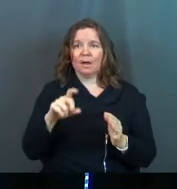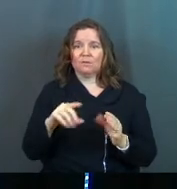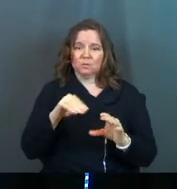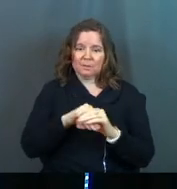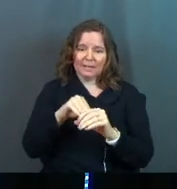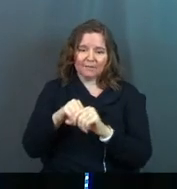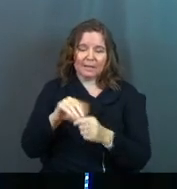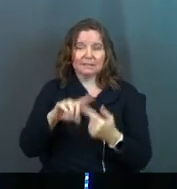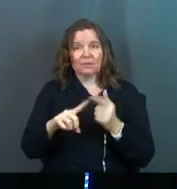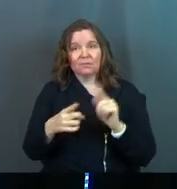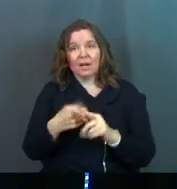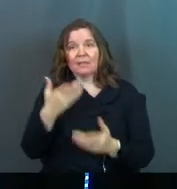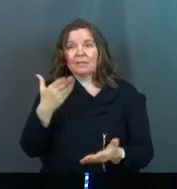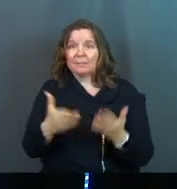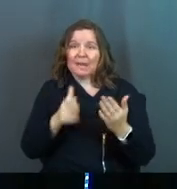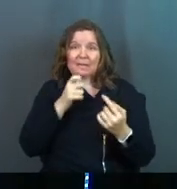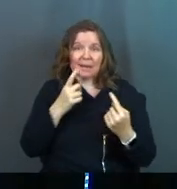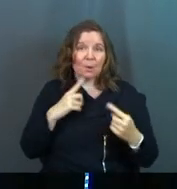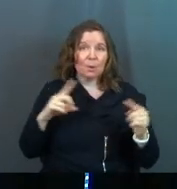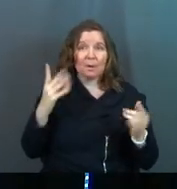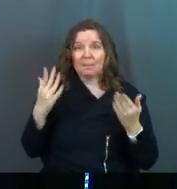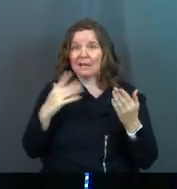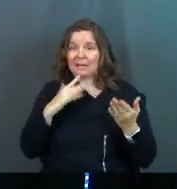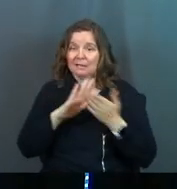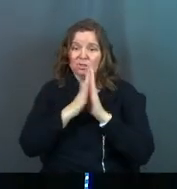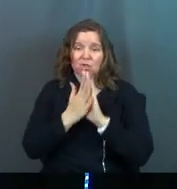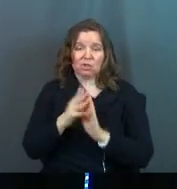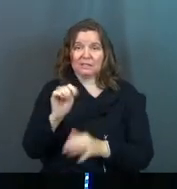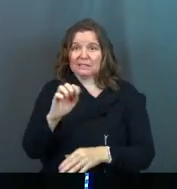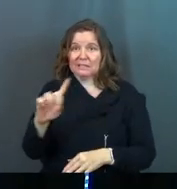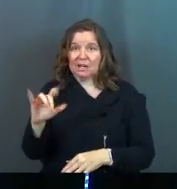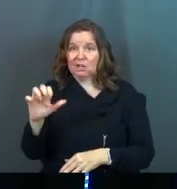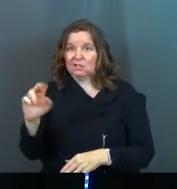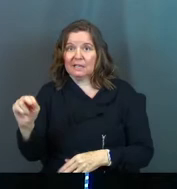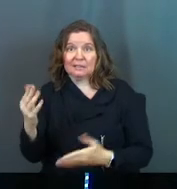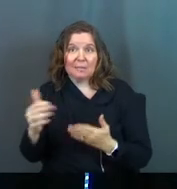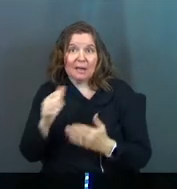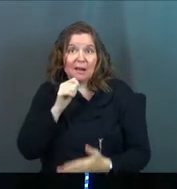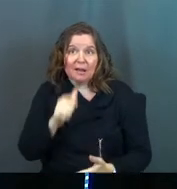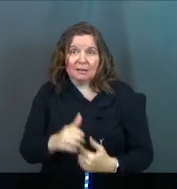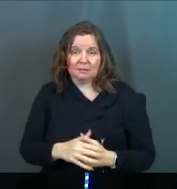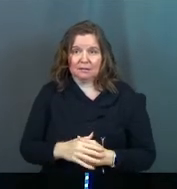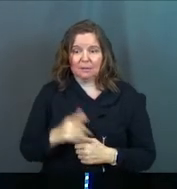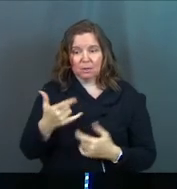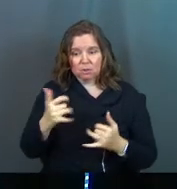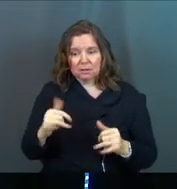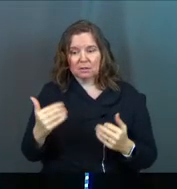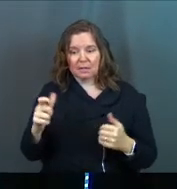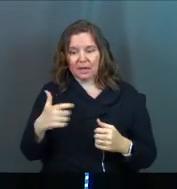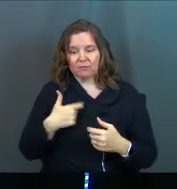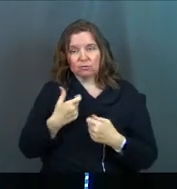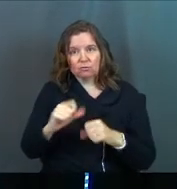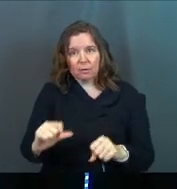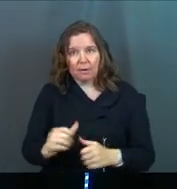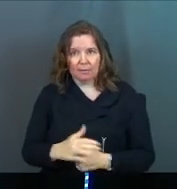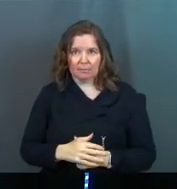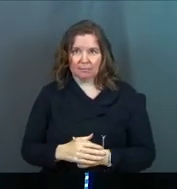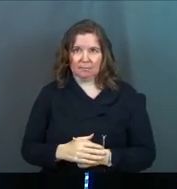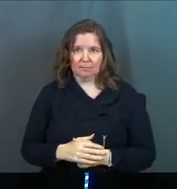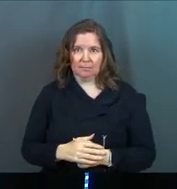invest in friendships that may not work out, may not turn into a Todd or a Jason, but you're still going to have to try